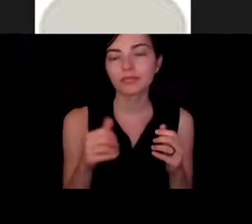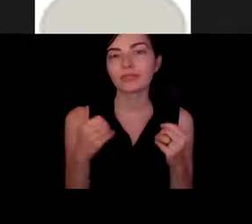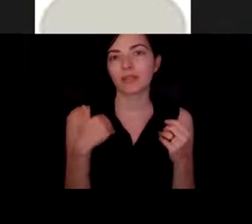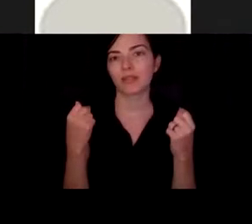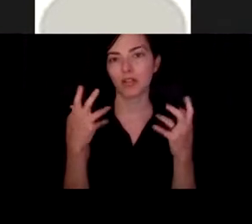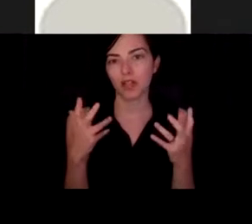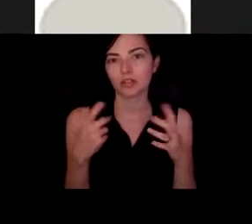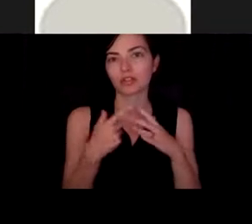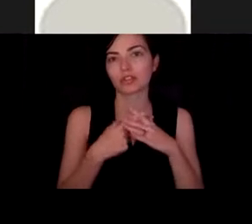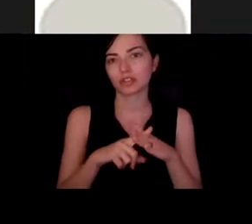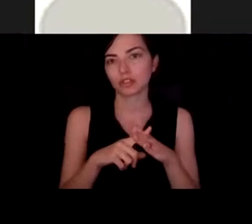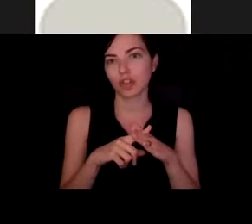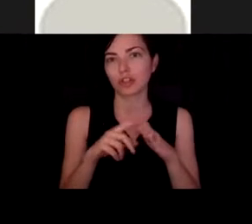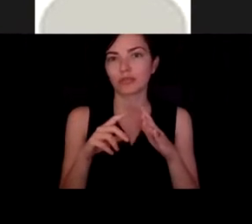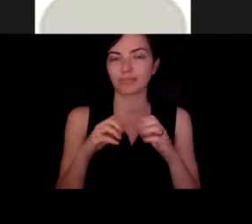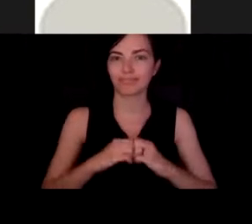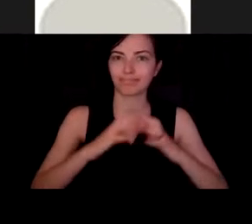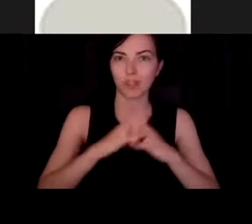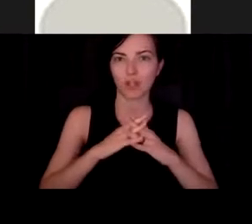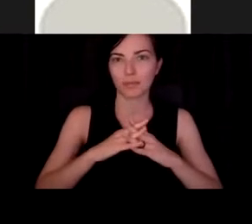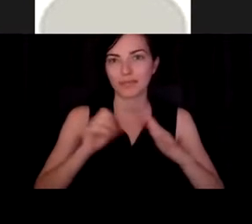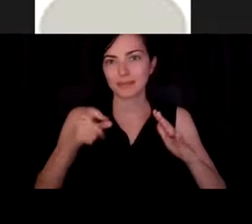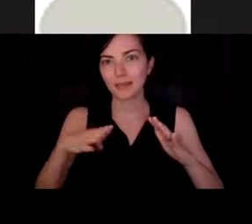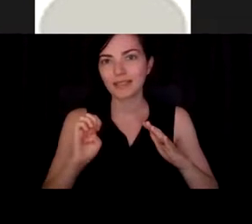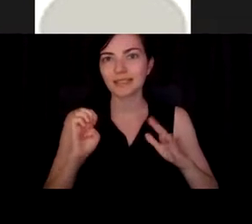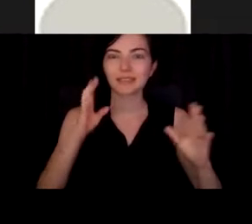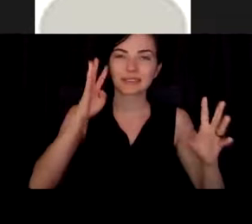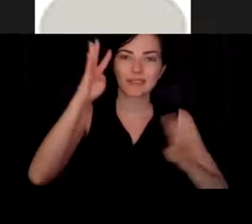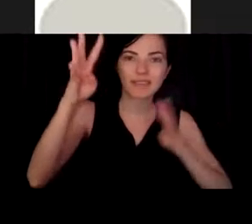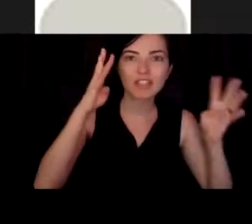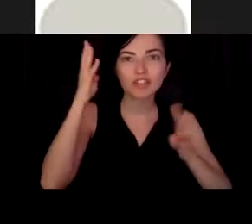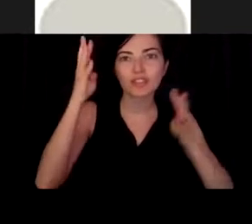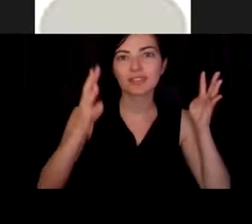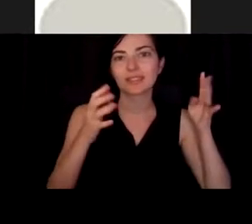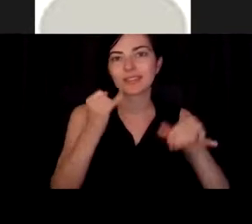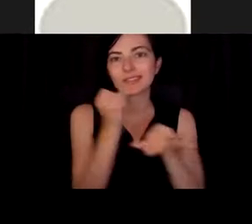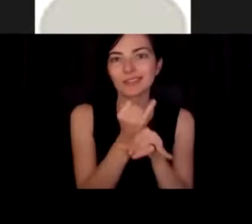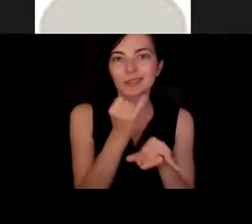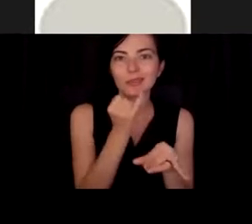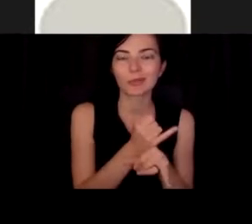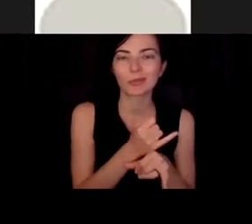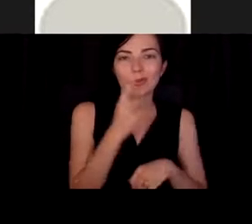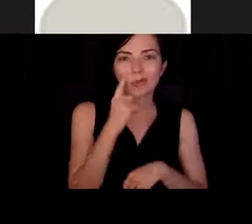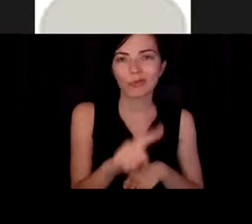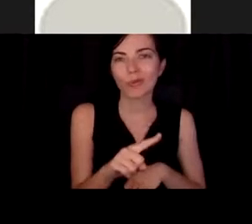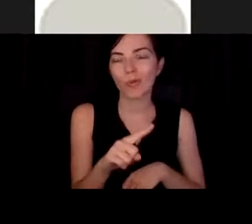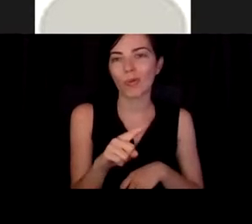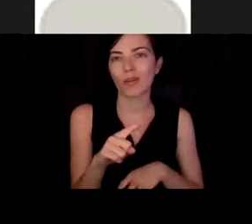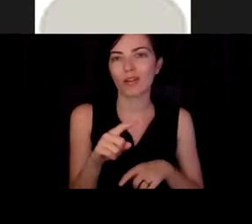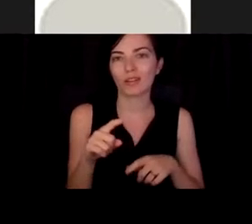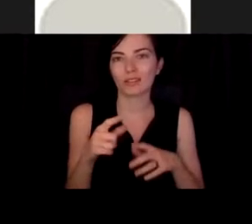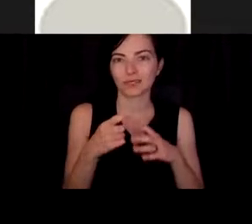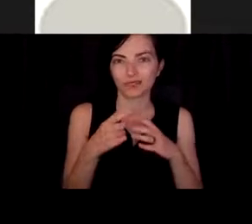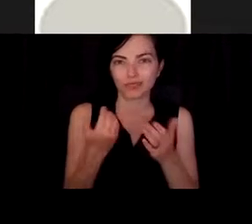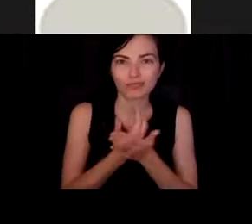medical innovations institutes, uh, areas really for prototyping of medical